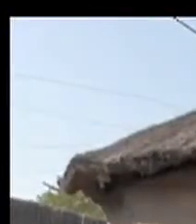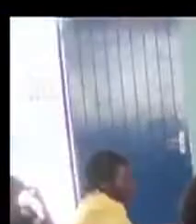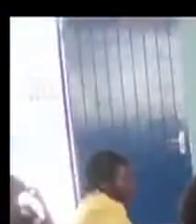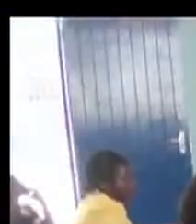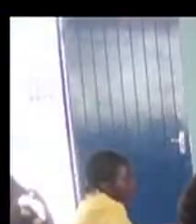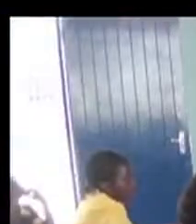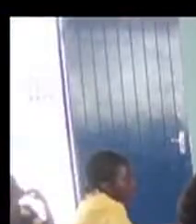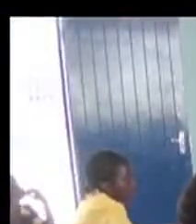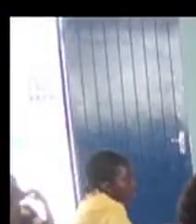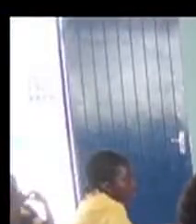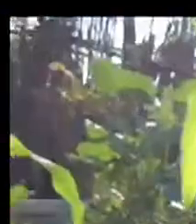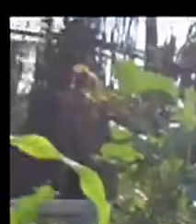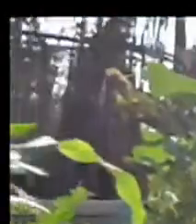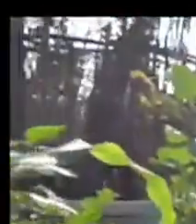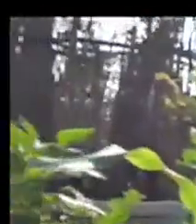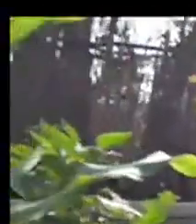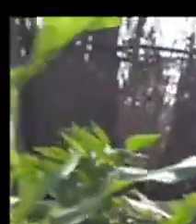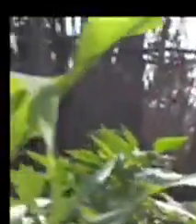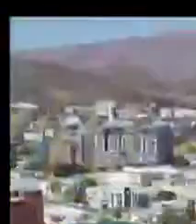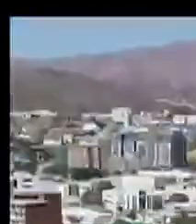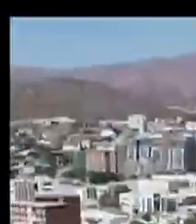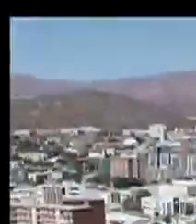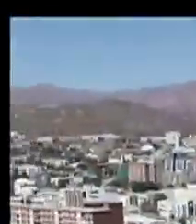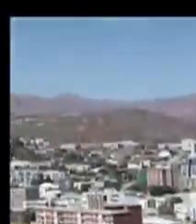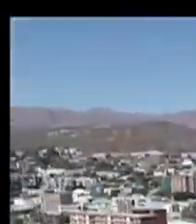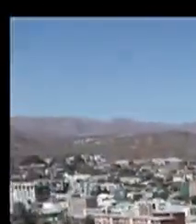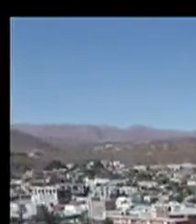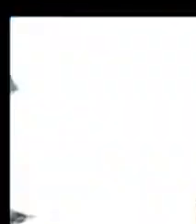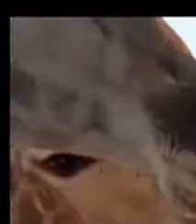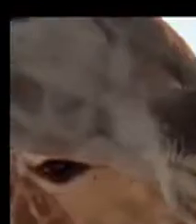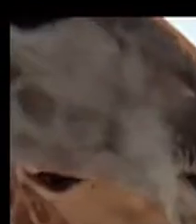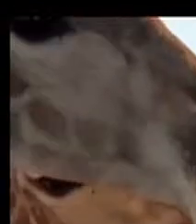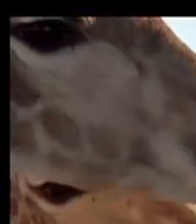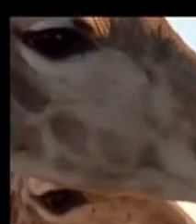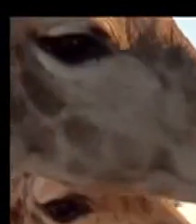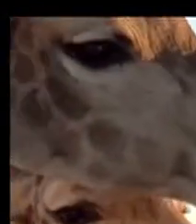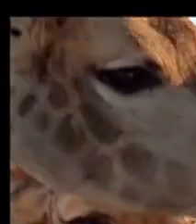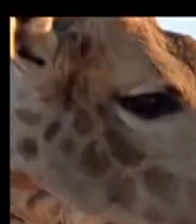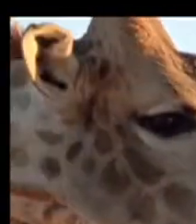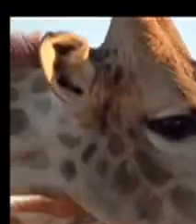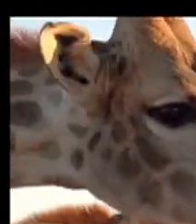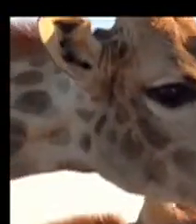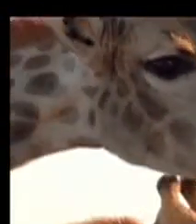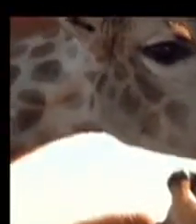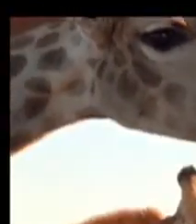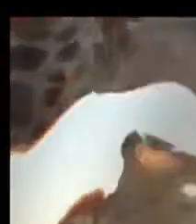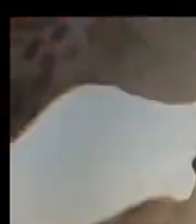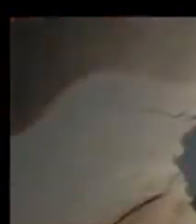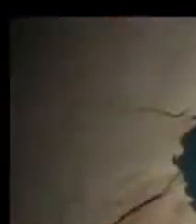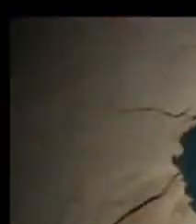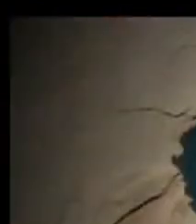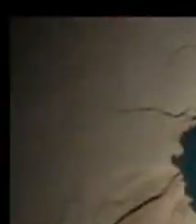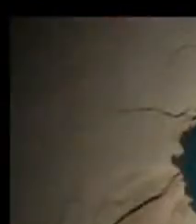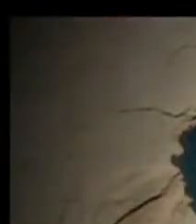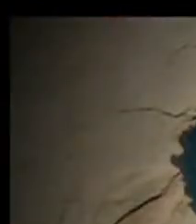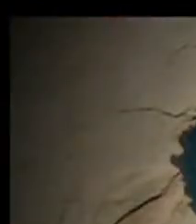be your school, it can be your garden or a hospital, or somewhere out in nature like where I am right now.